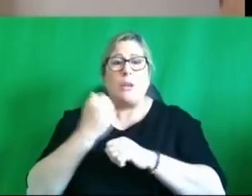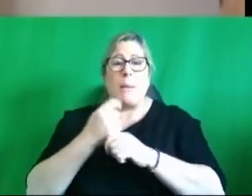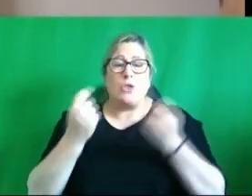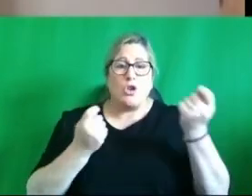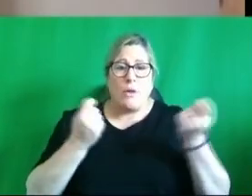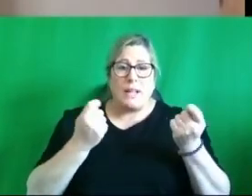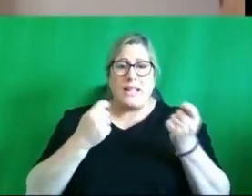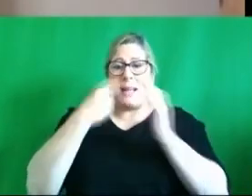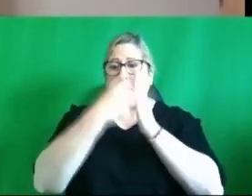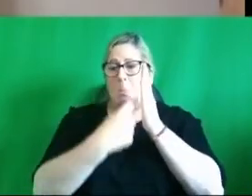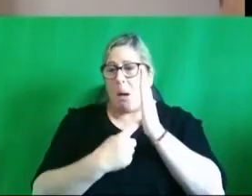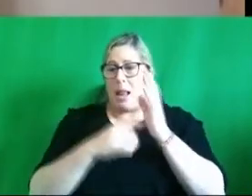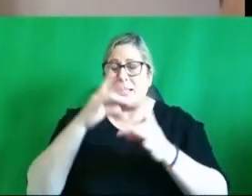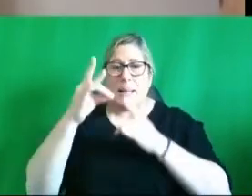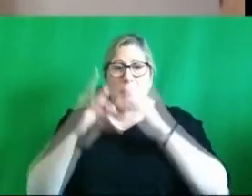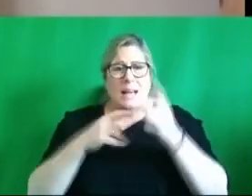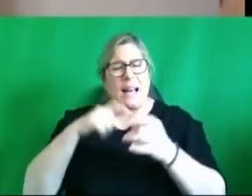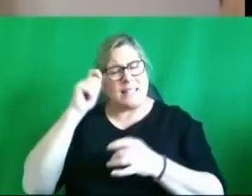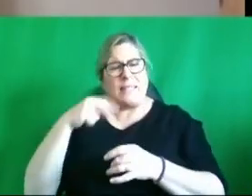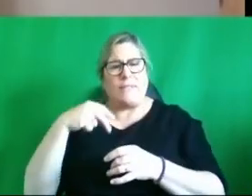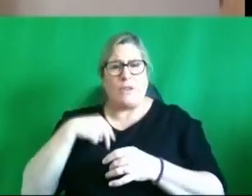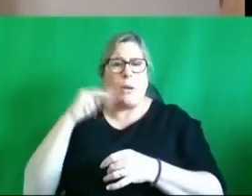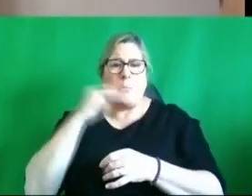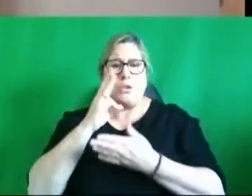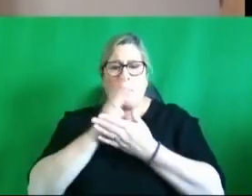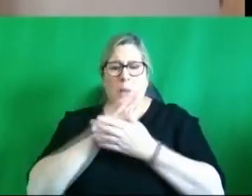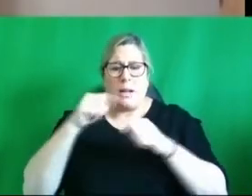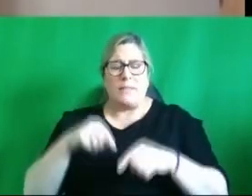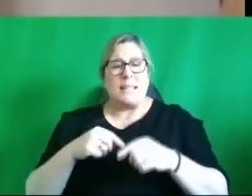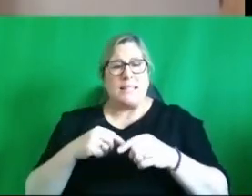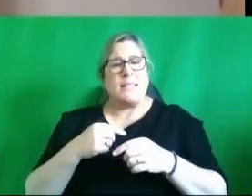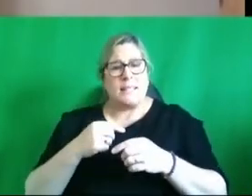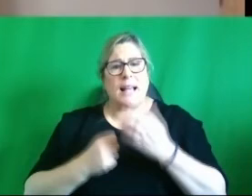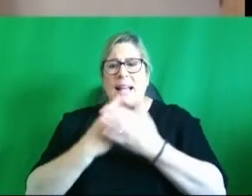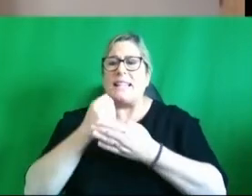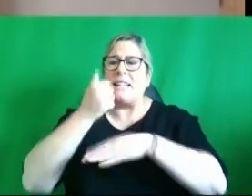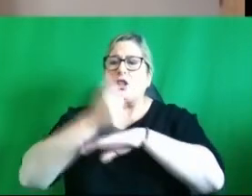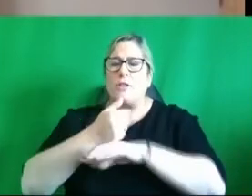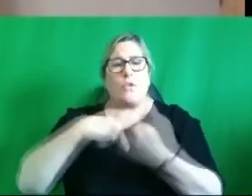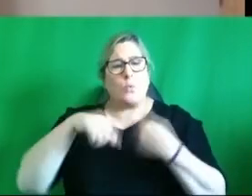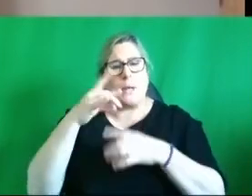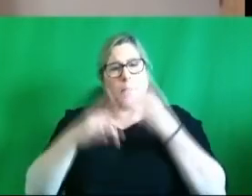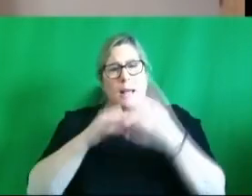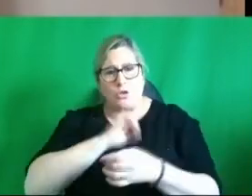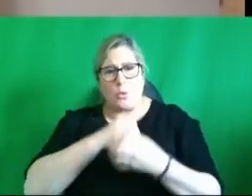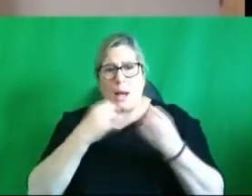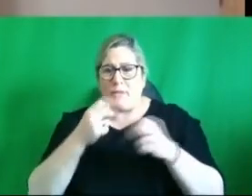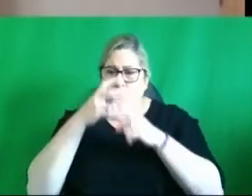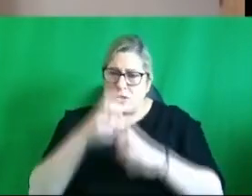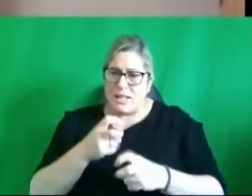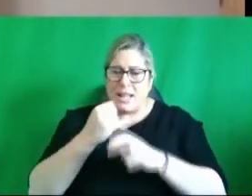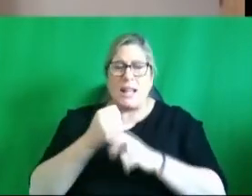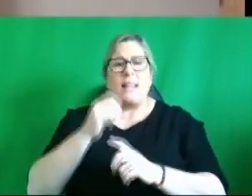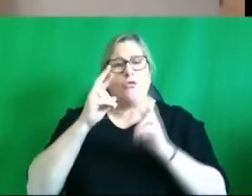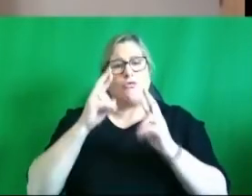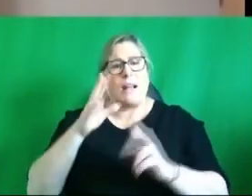really think it is important that part of this initiative will be ensuring that we have research in the right areas